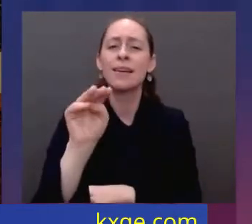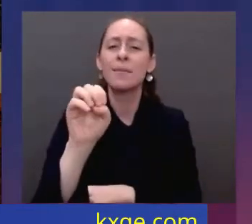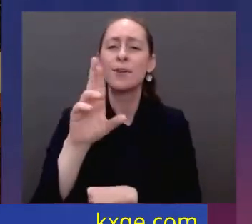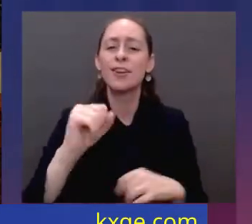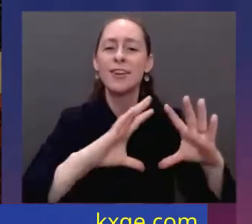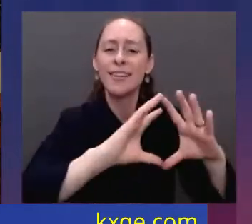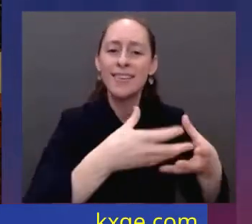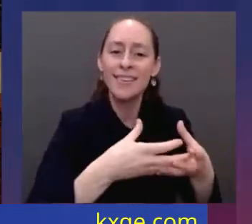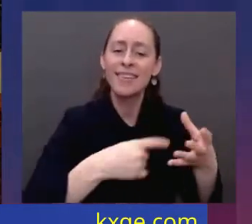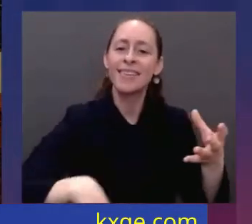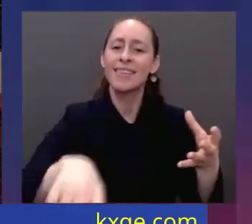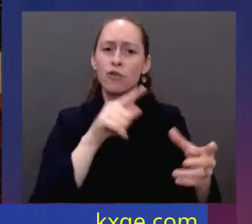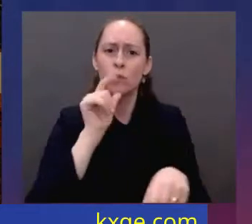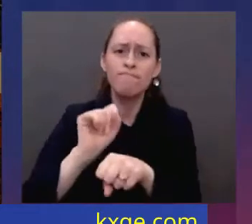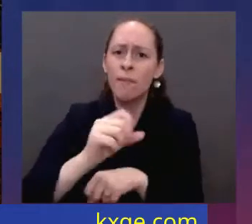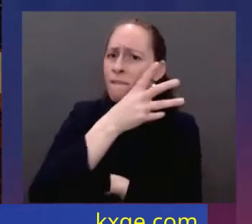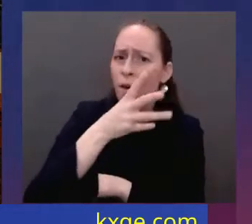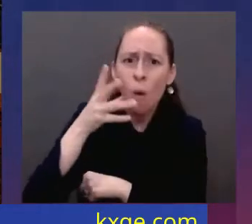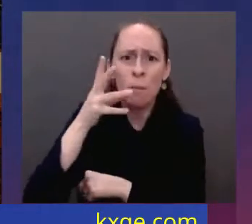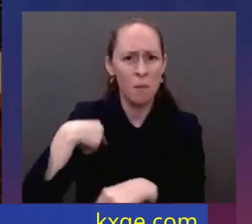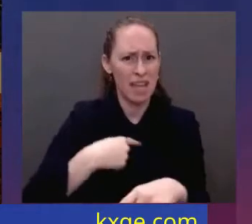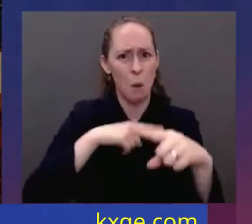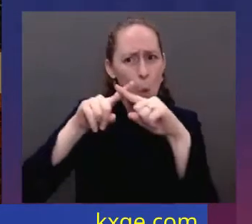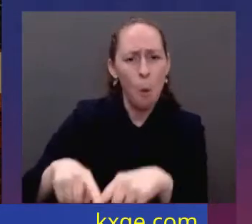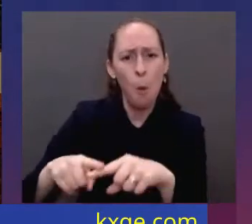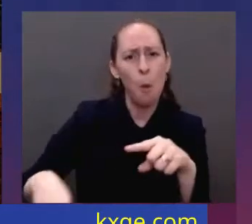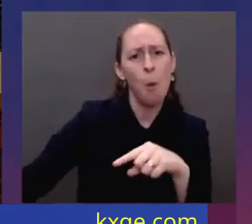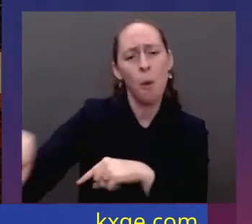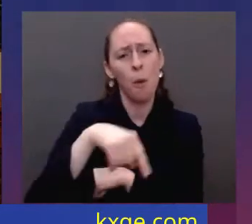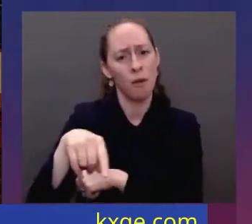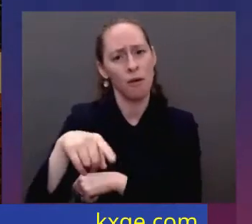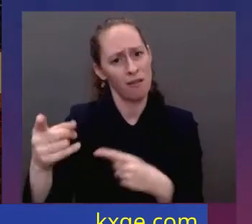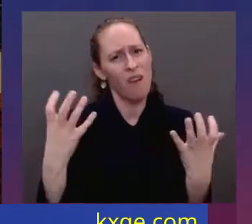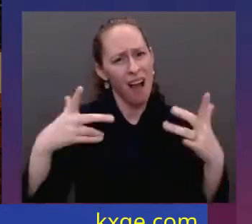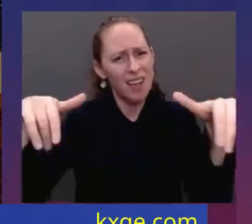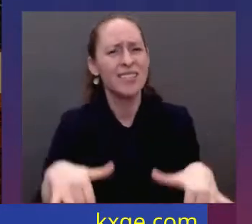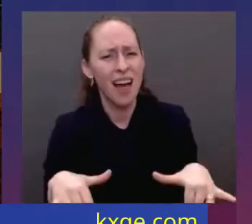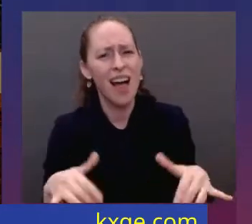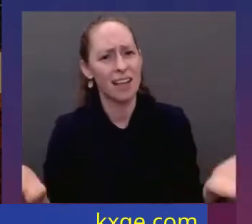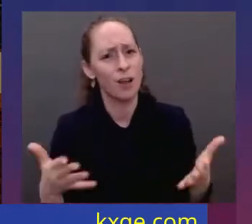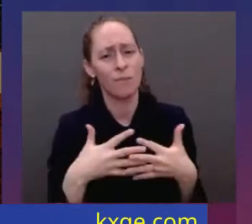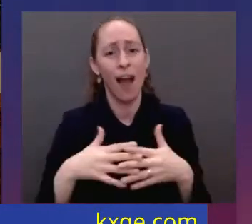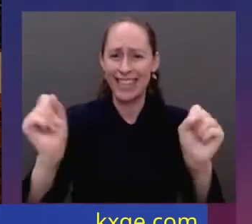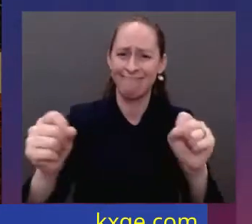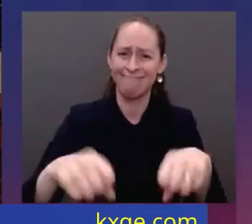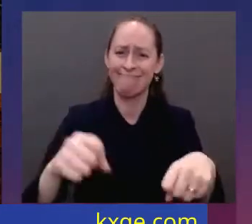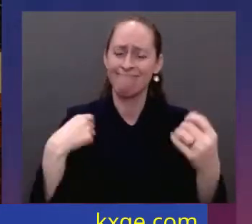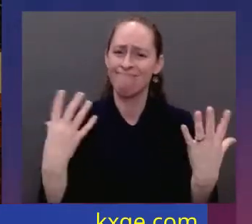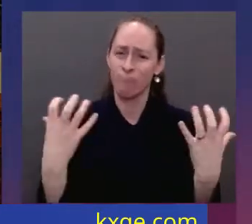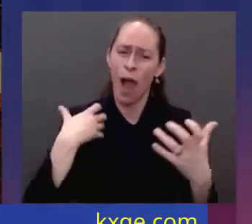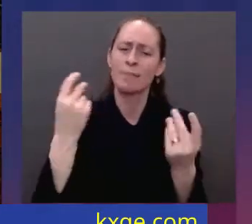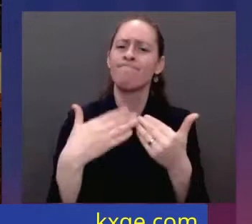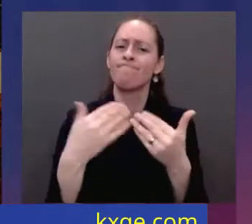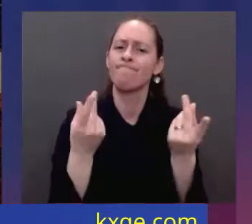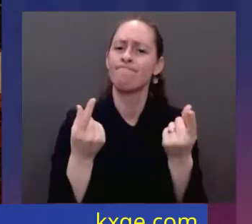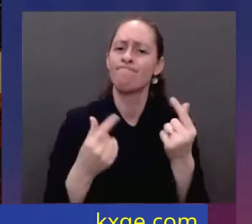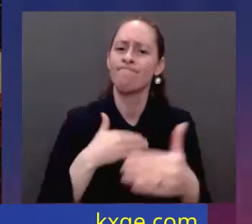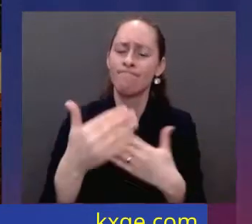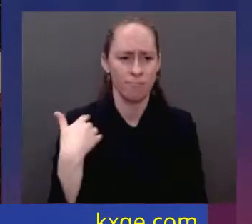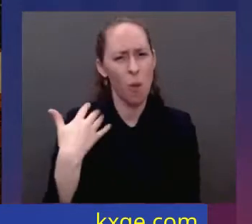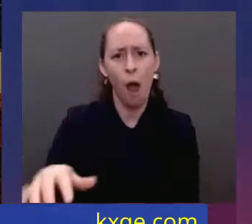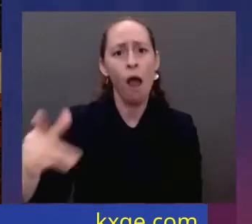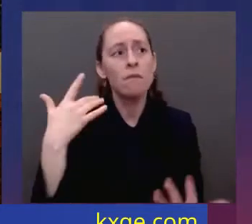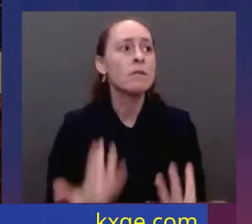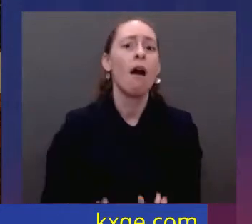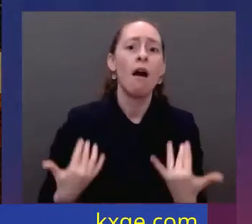Revise our laws so businesses have workers they need and families don't wait decades to reunite. It's not only the right thing to do, it's economically smart thing